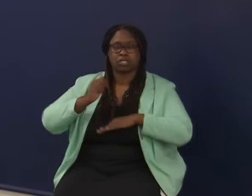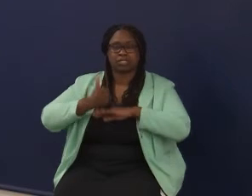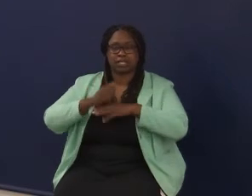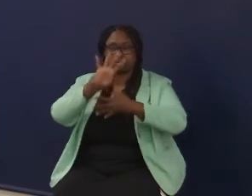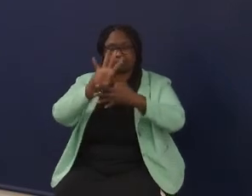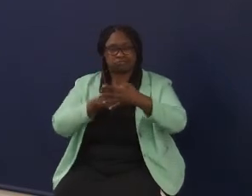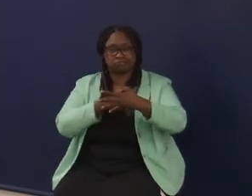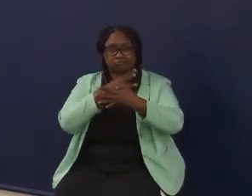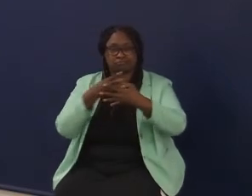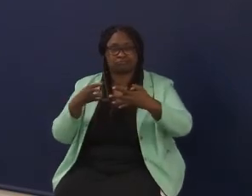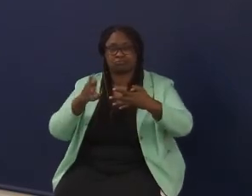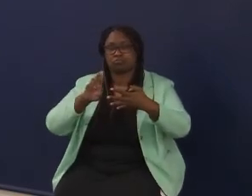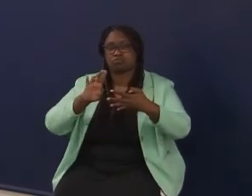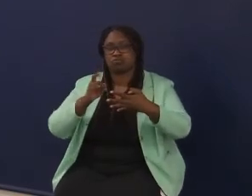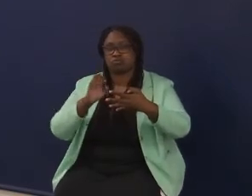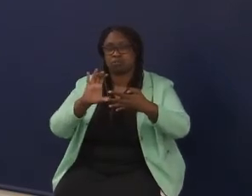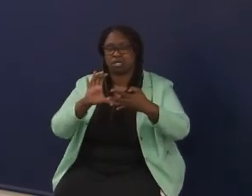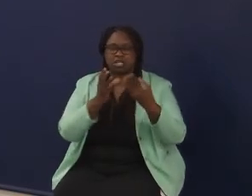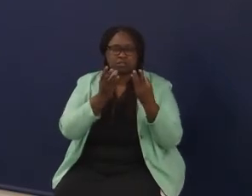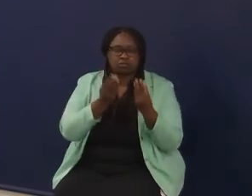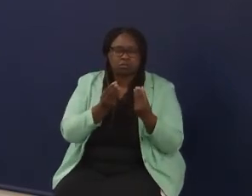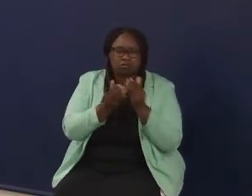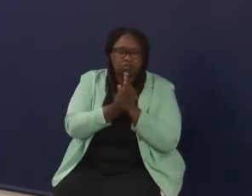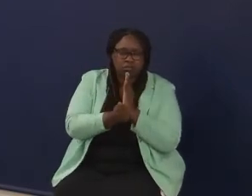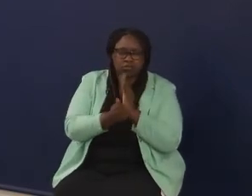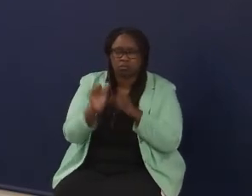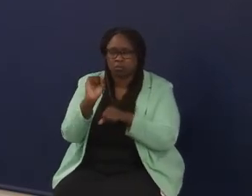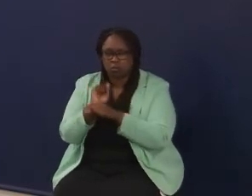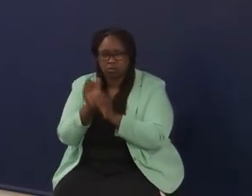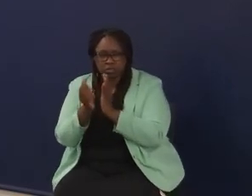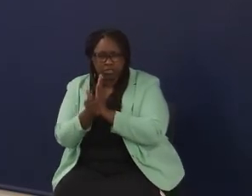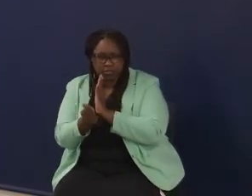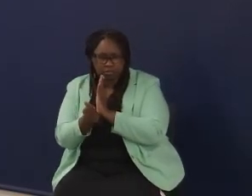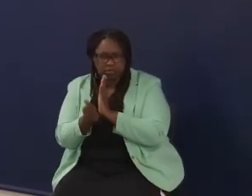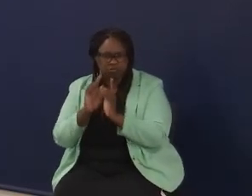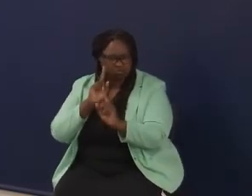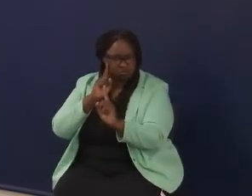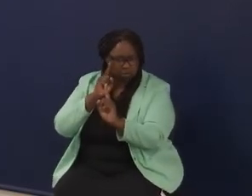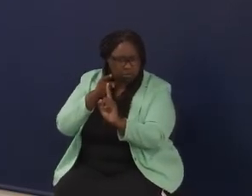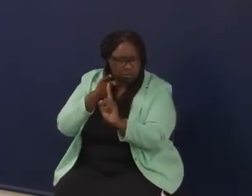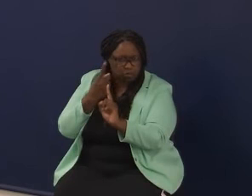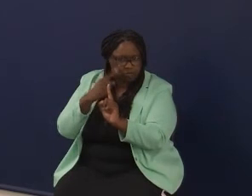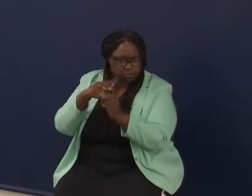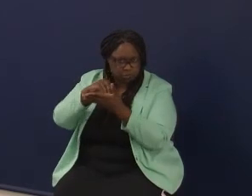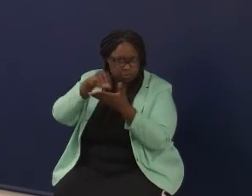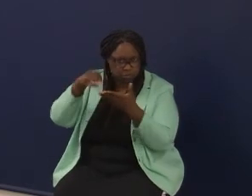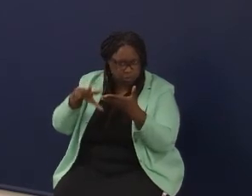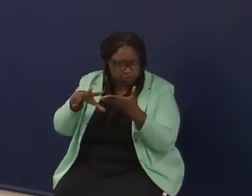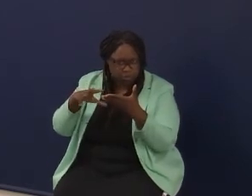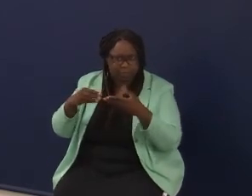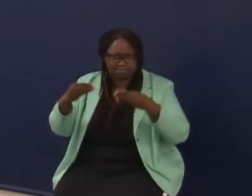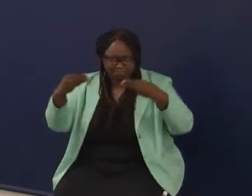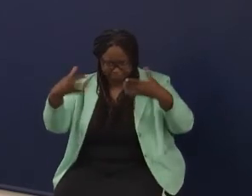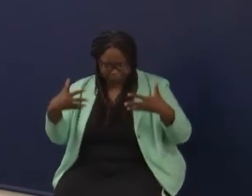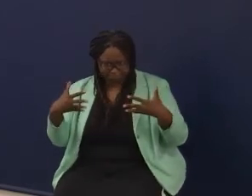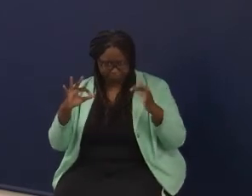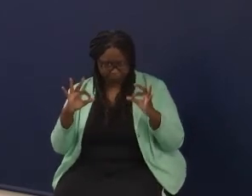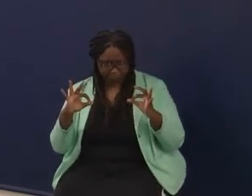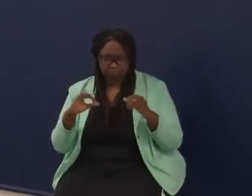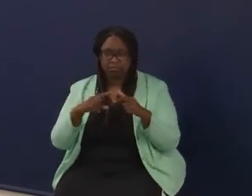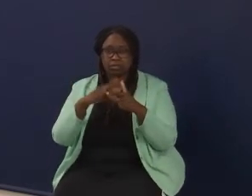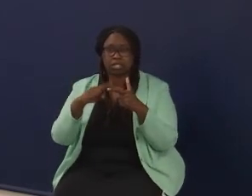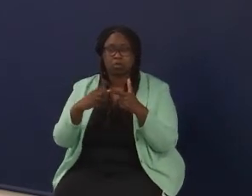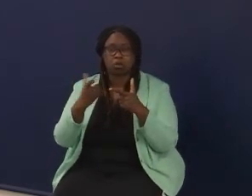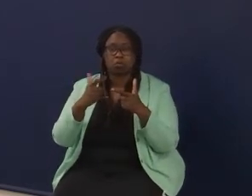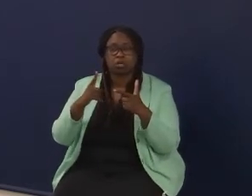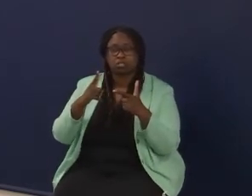for a soft skills, work skills kind of thing that we wanted to see our students do. From that, then, we decided that we wanted this to be something